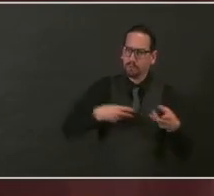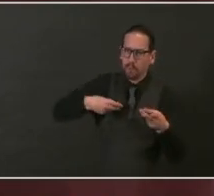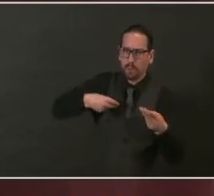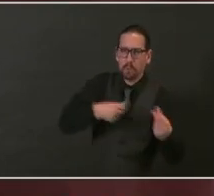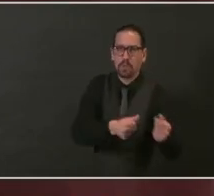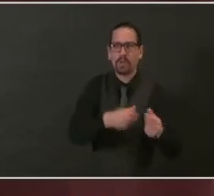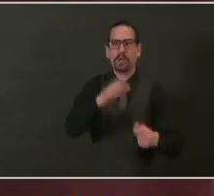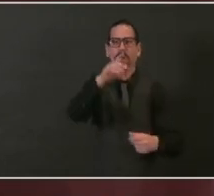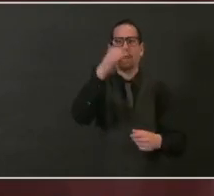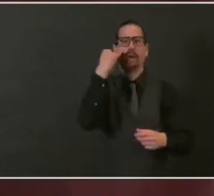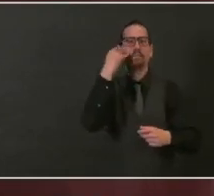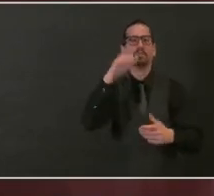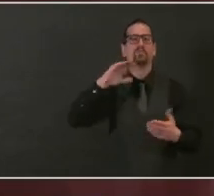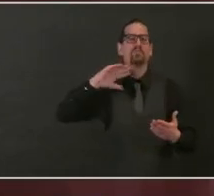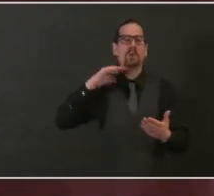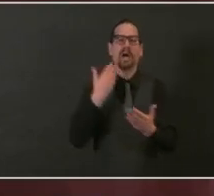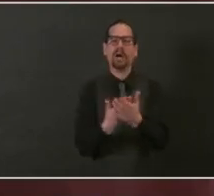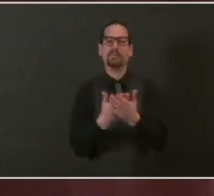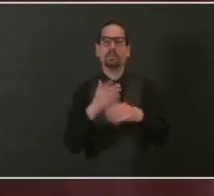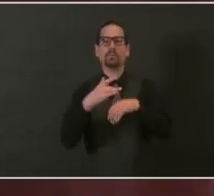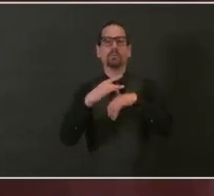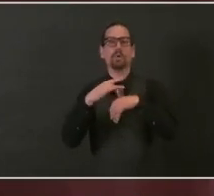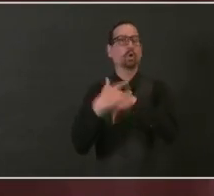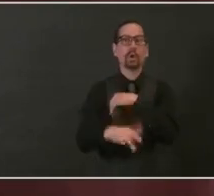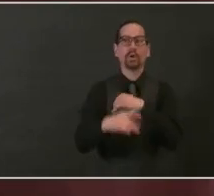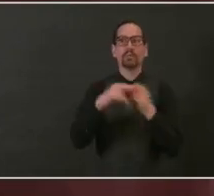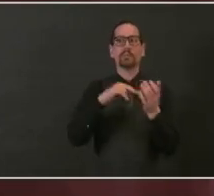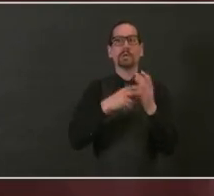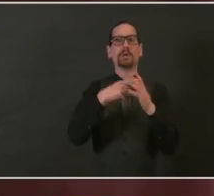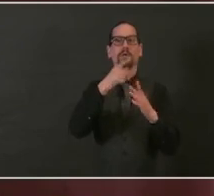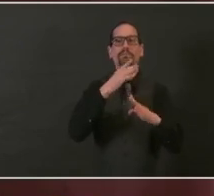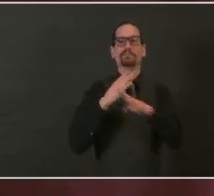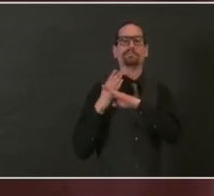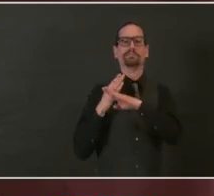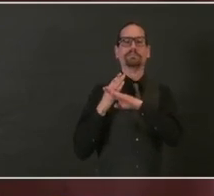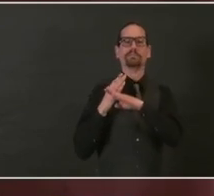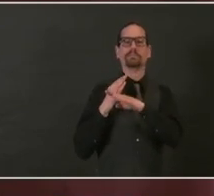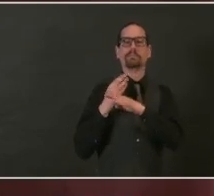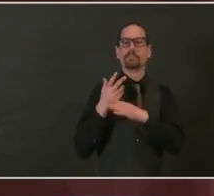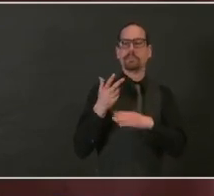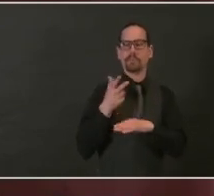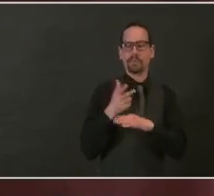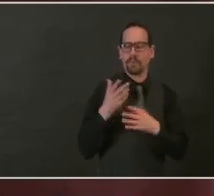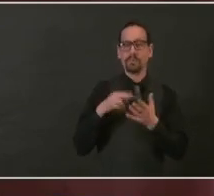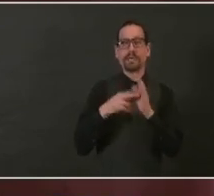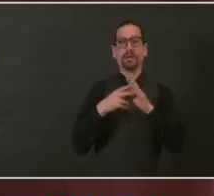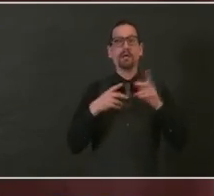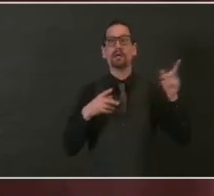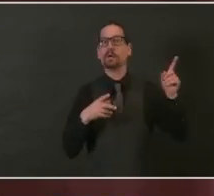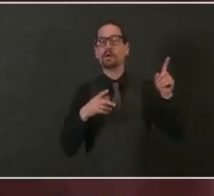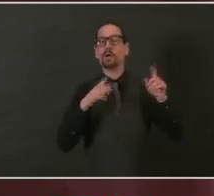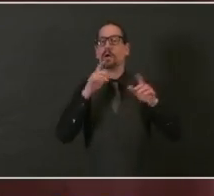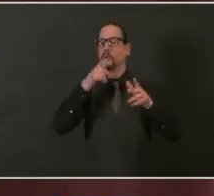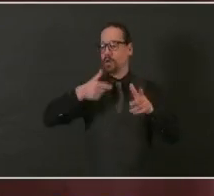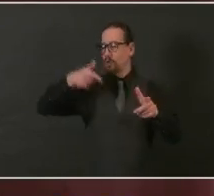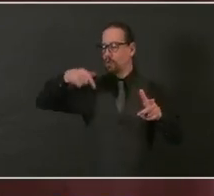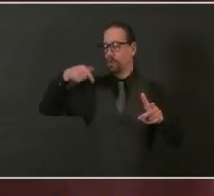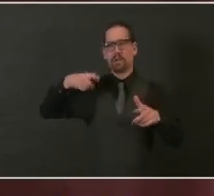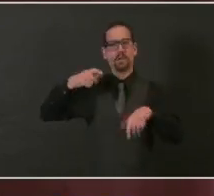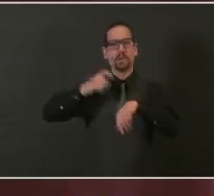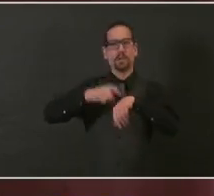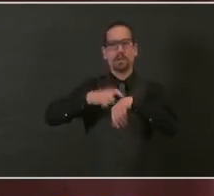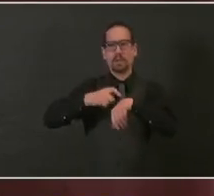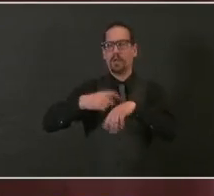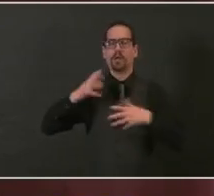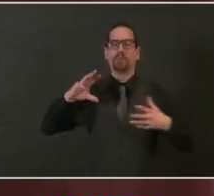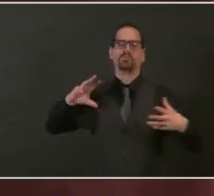are on site before they are supposed to be. So again, please do not arrive in the parking area